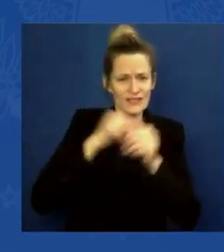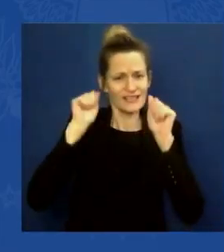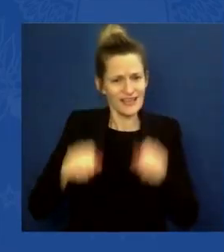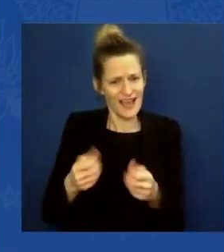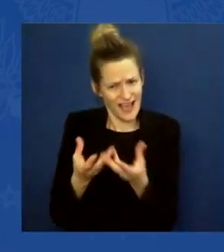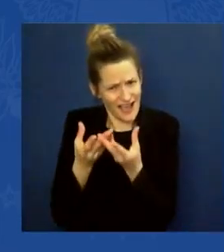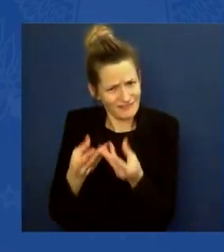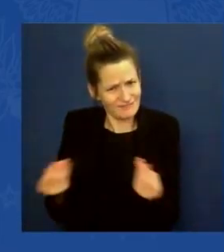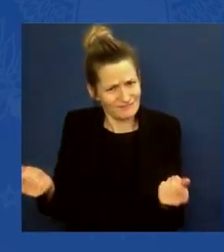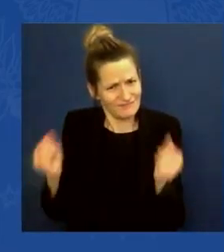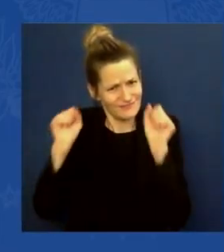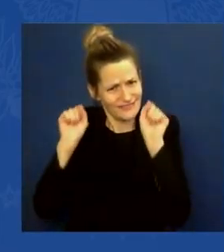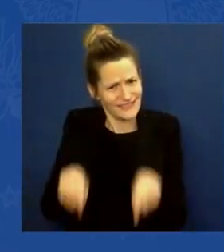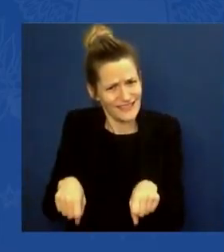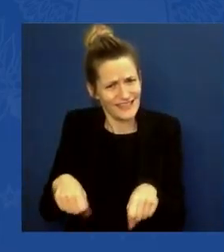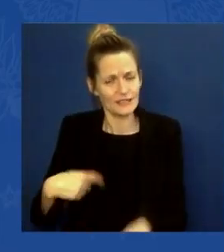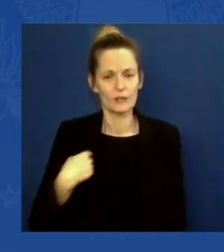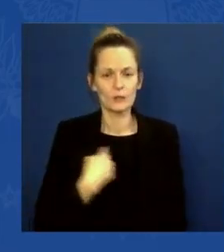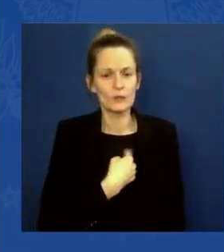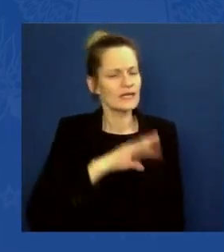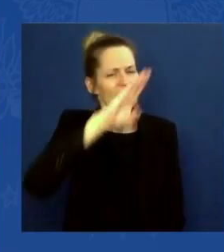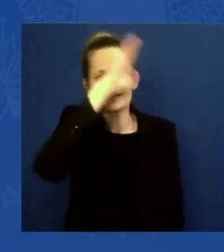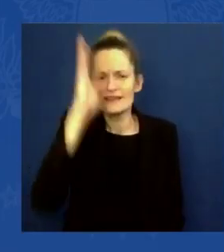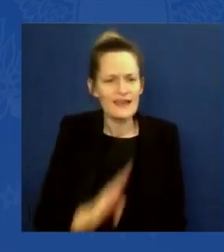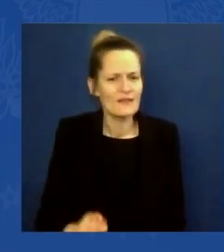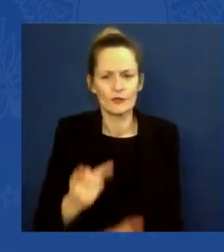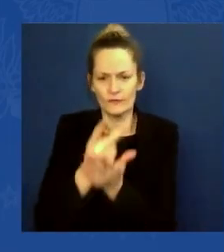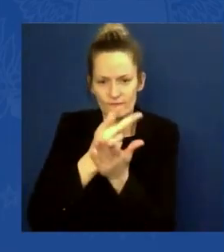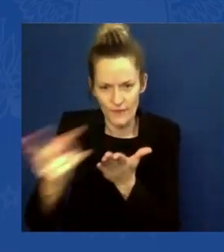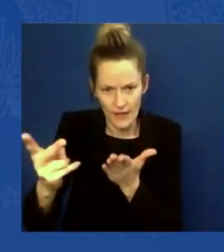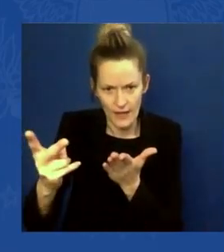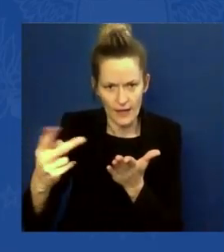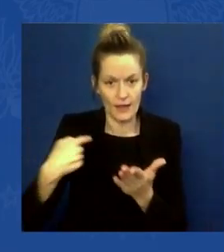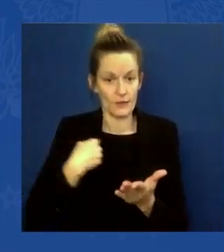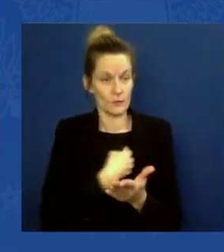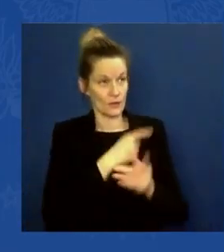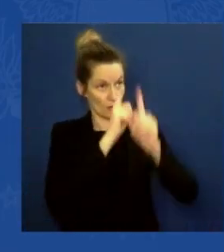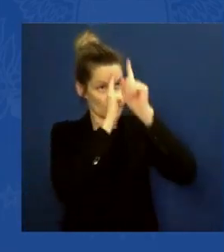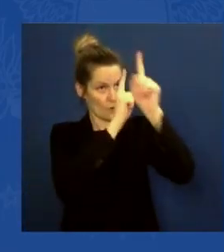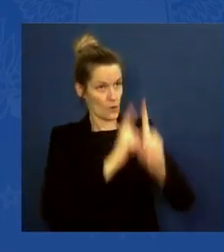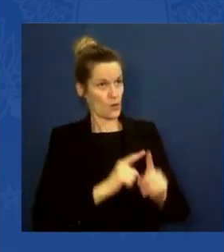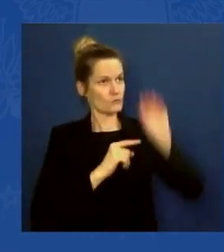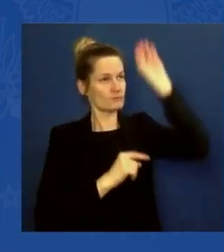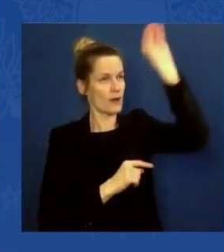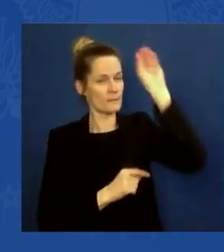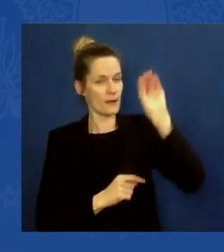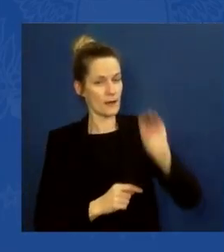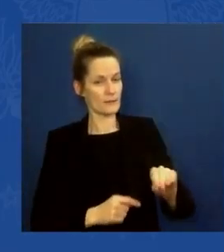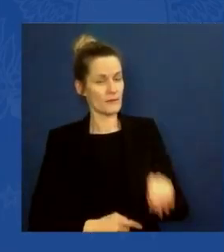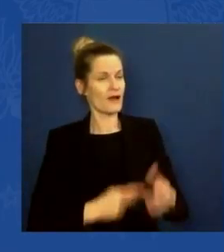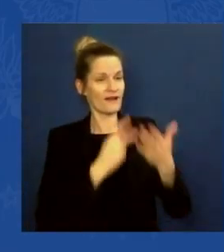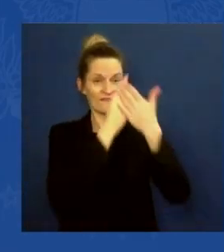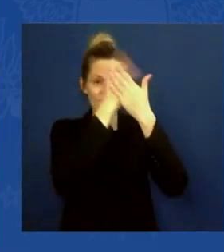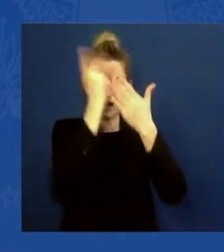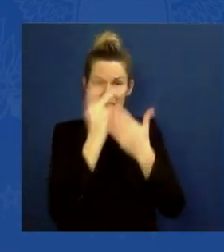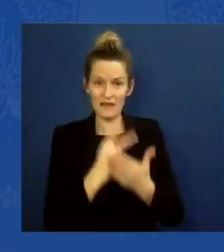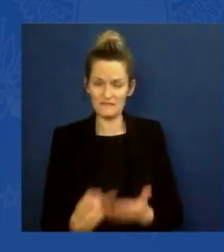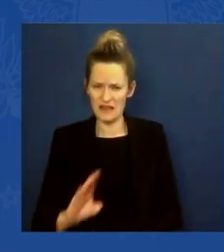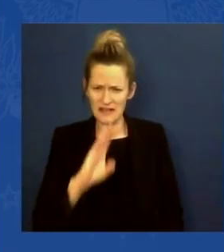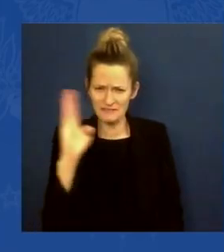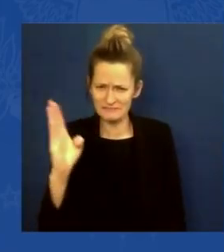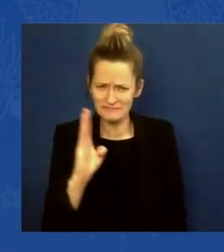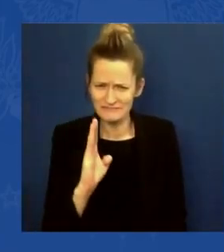meet an objective we set. And what's happening now with both the industry, government, unions,